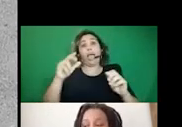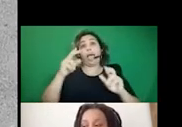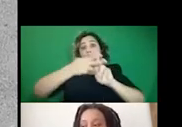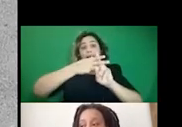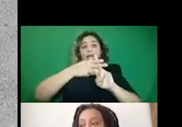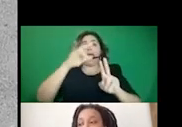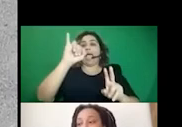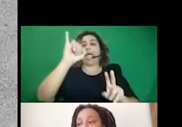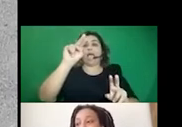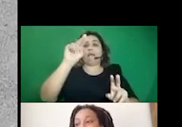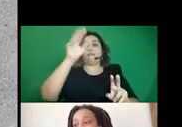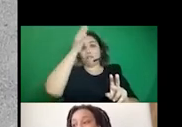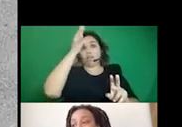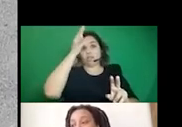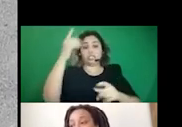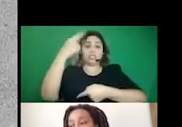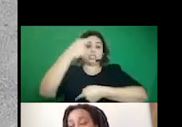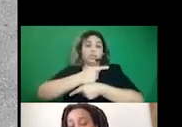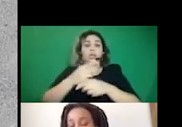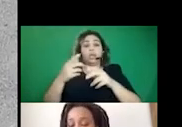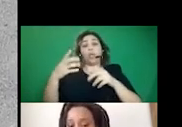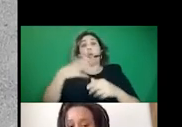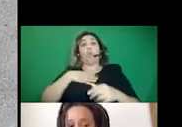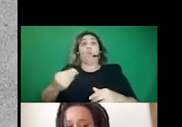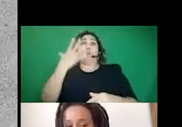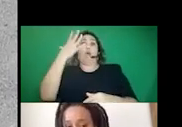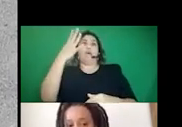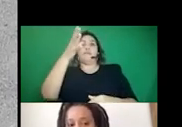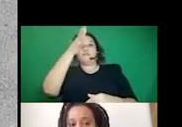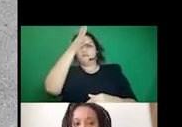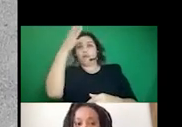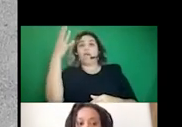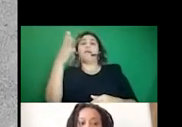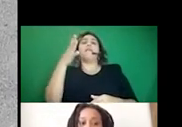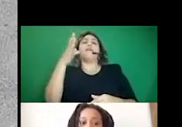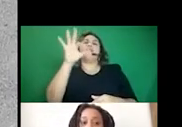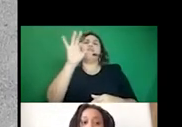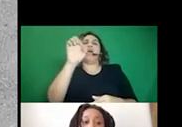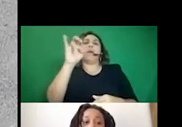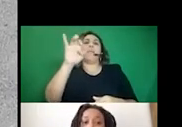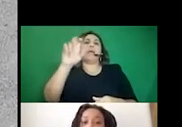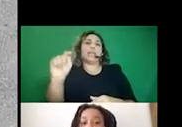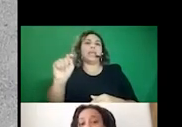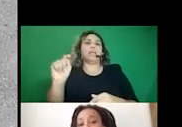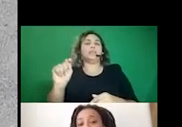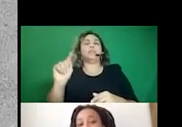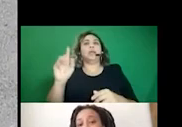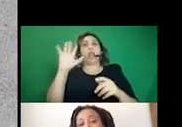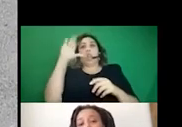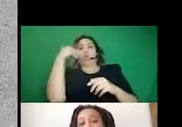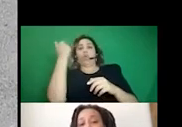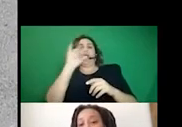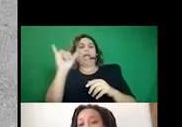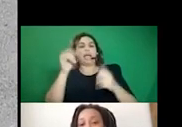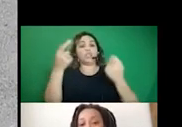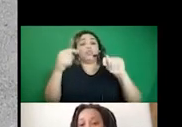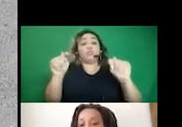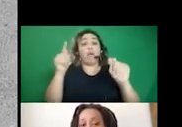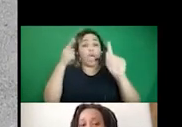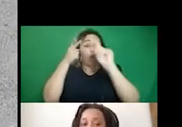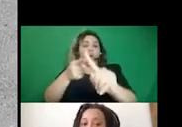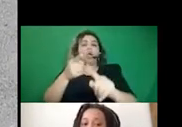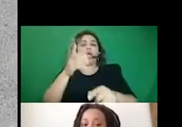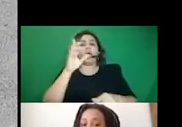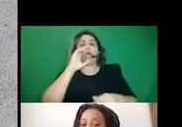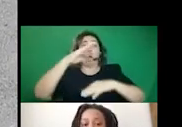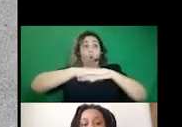father's day or hashtag white feminists feel like. And, um, the goal was to demobilize and discredit